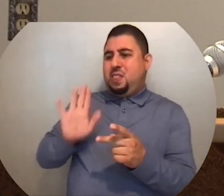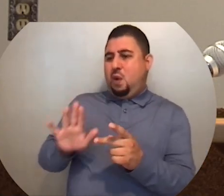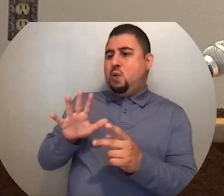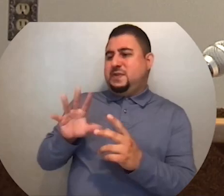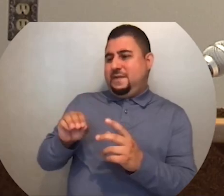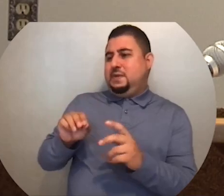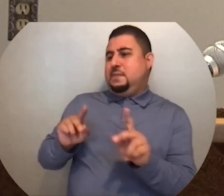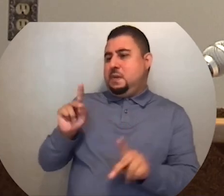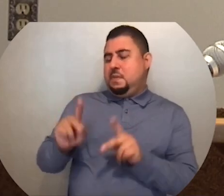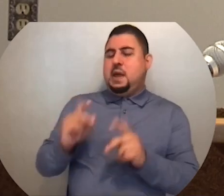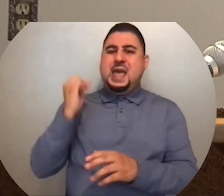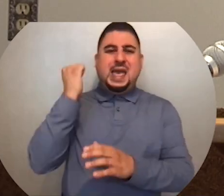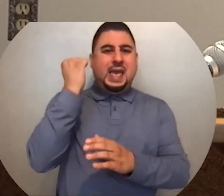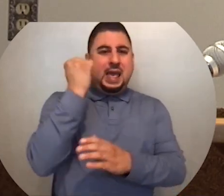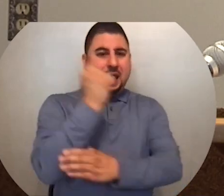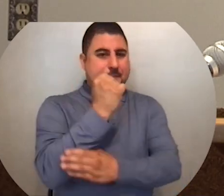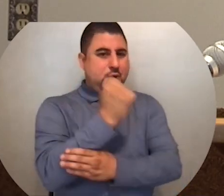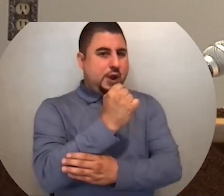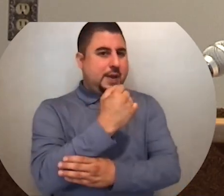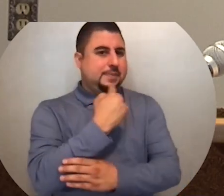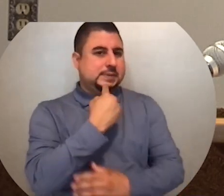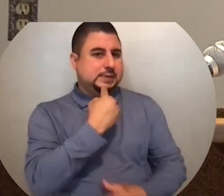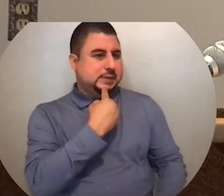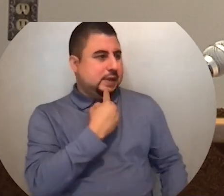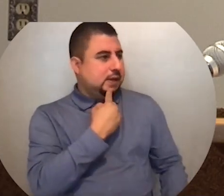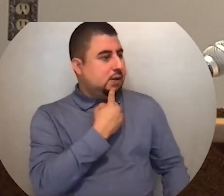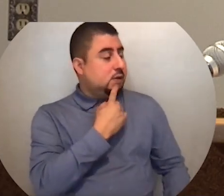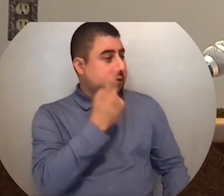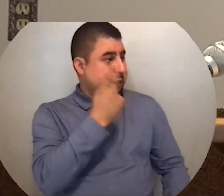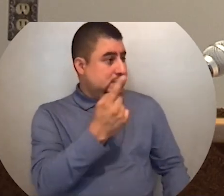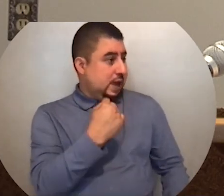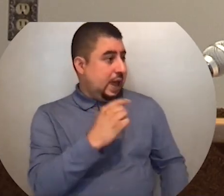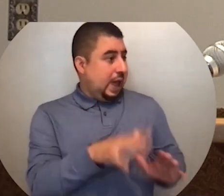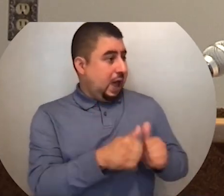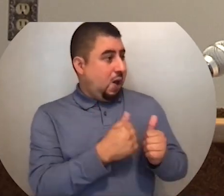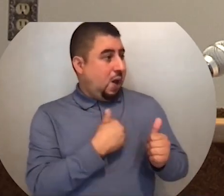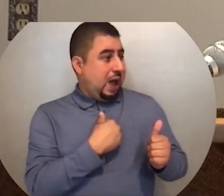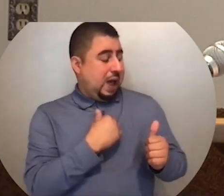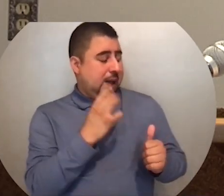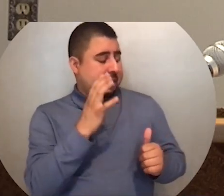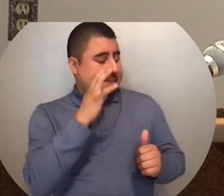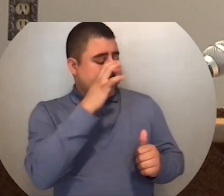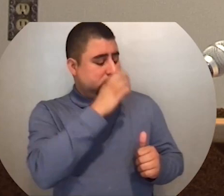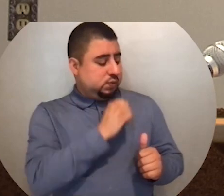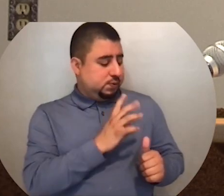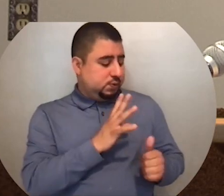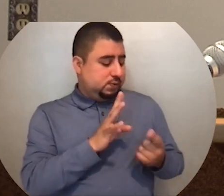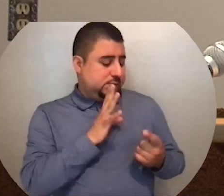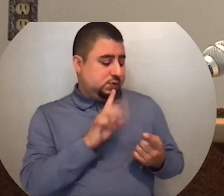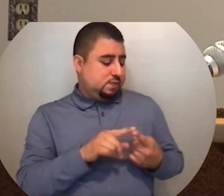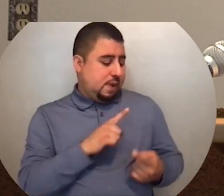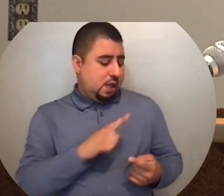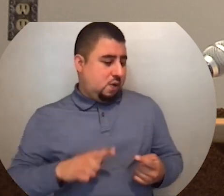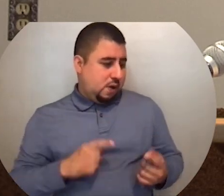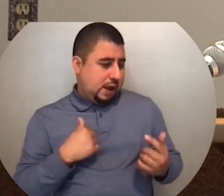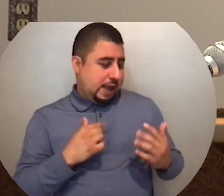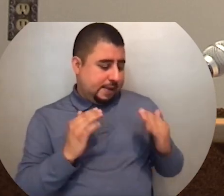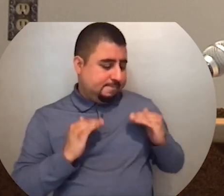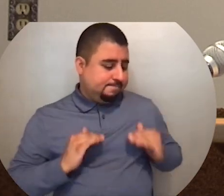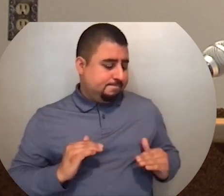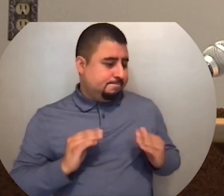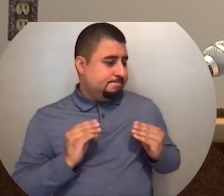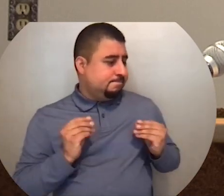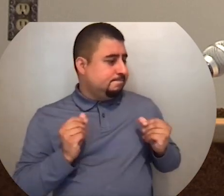Abraham spoke up again. See how I am presuming to speak to my Lord, though I am but dust